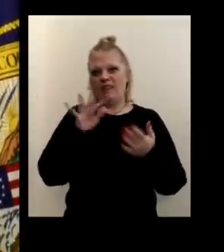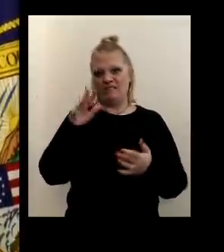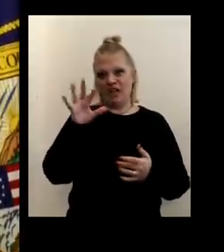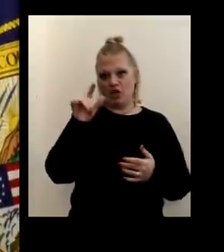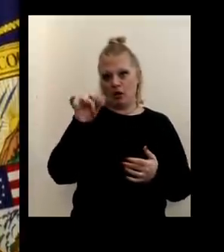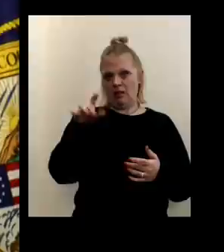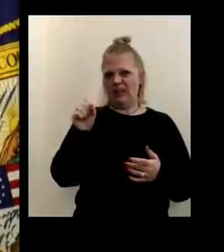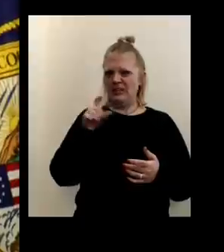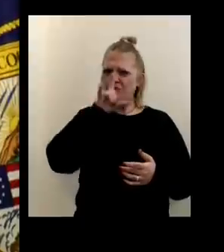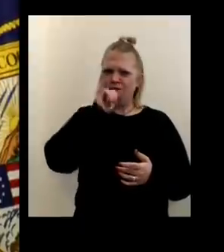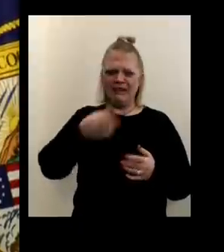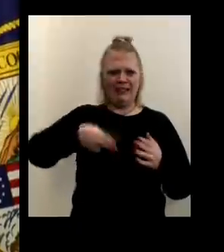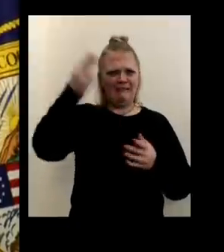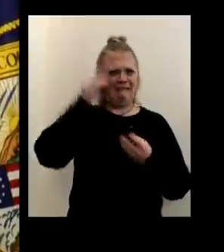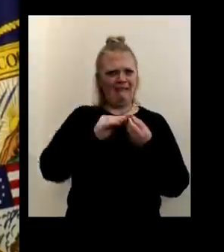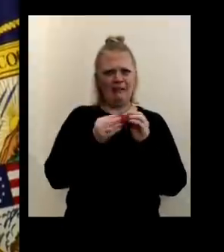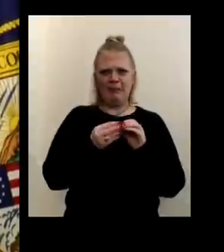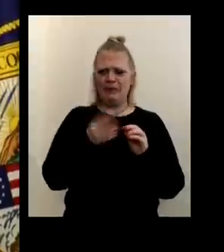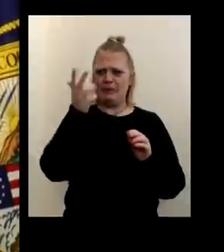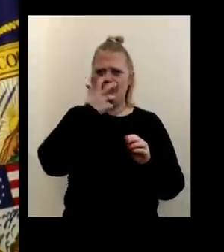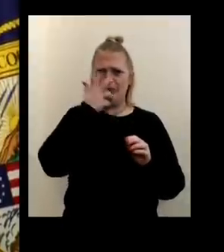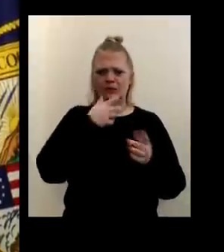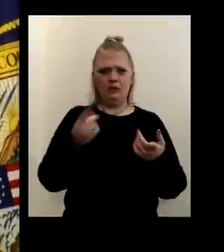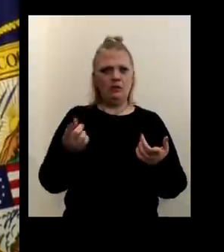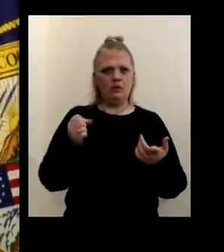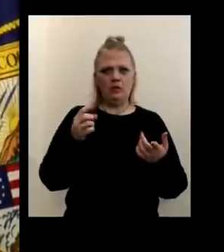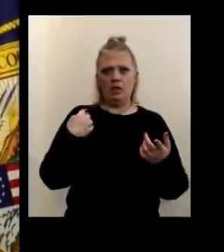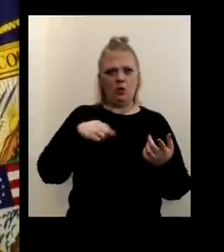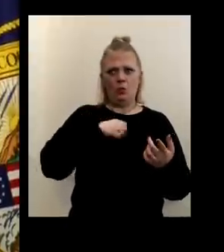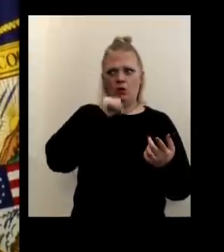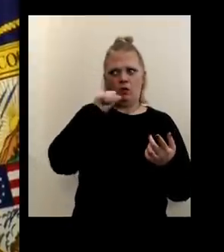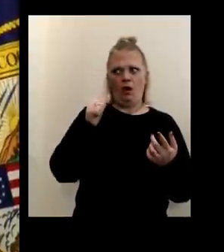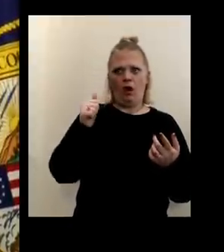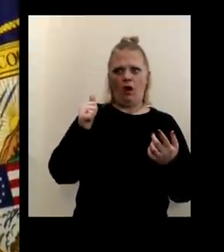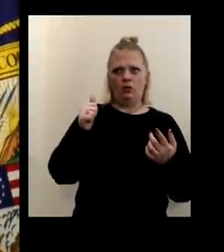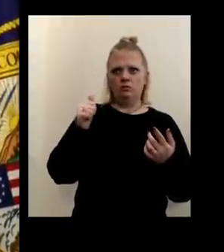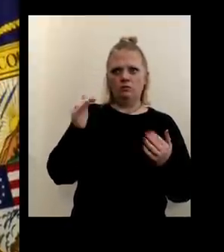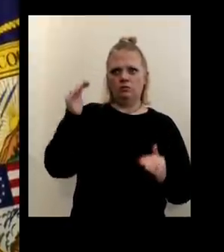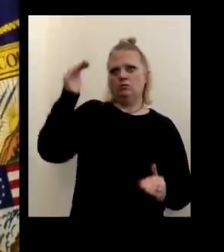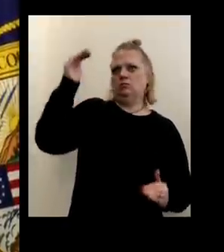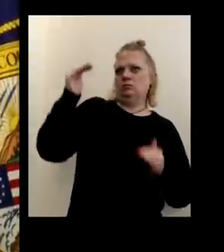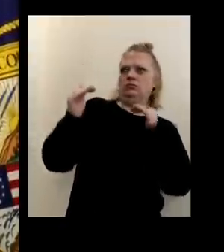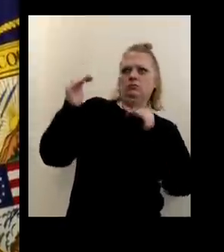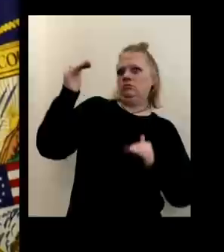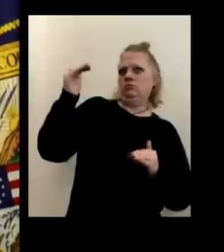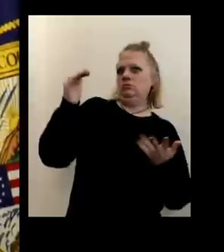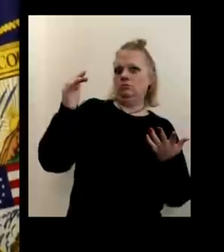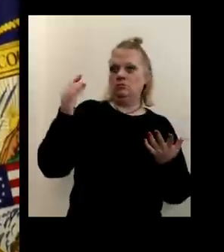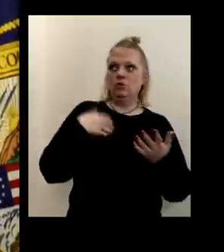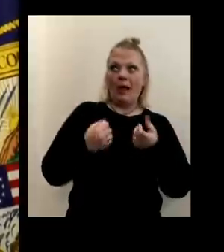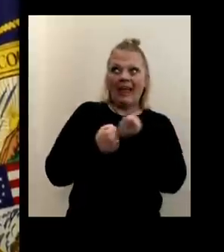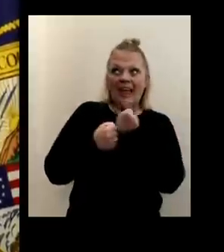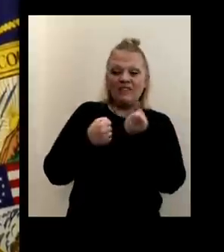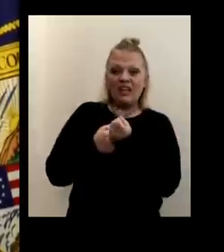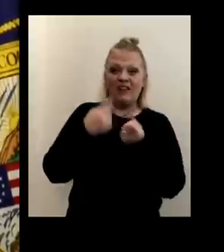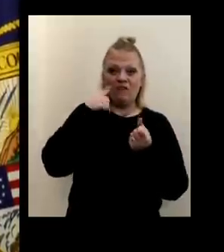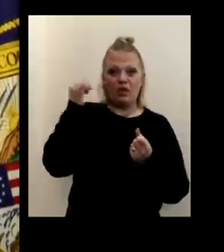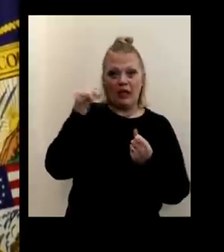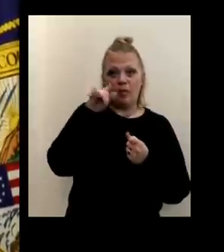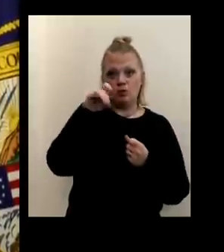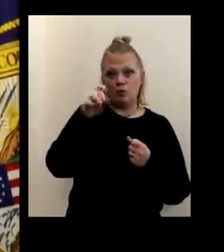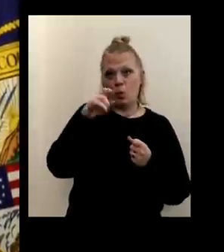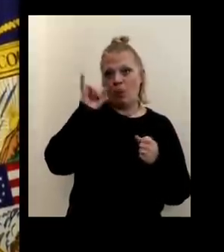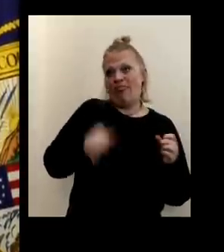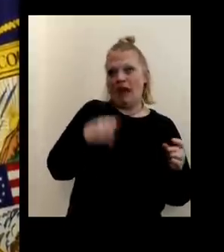region is some really high numbers lately. So we're nowhere near that. It's one of the reasons why I advocated the state. I think we could go back to the yellow zone,